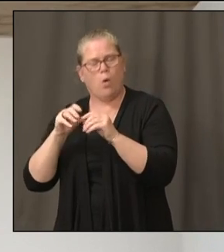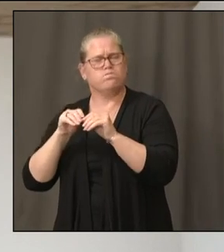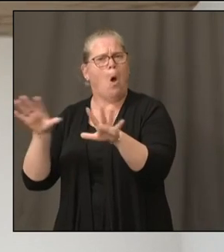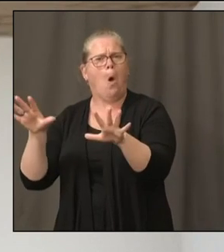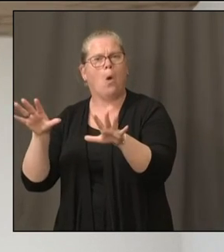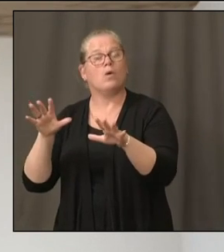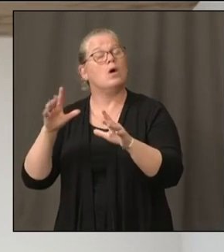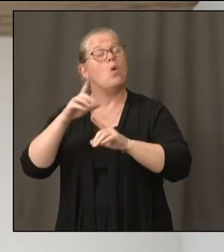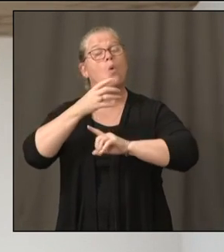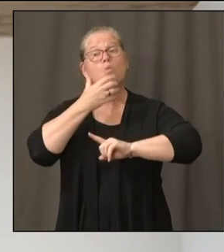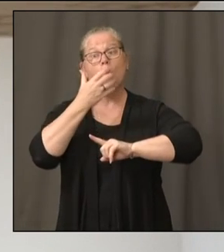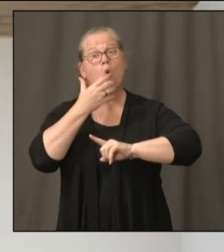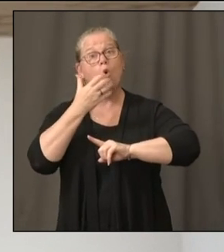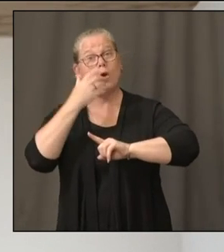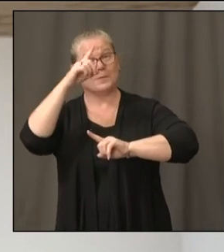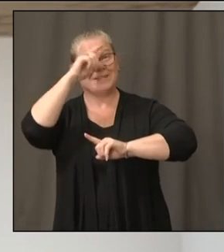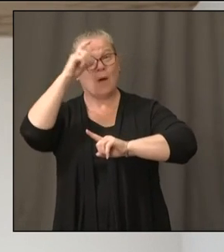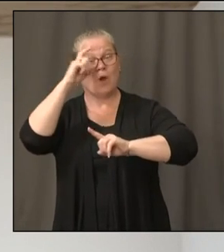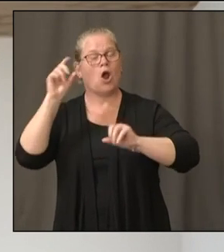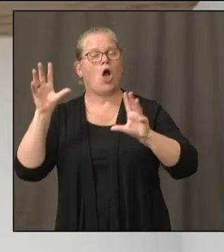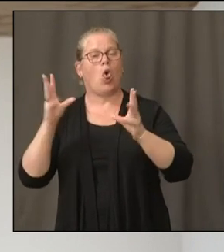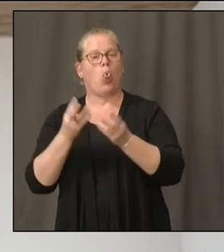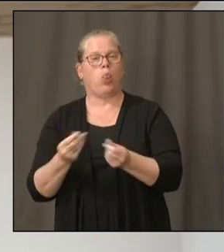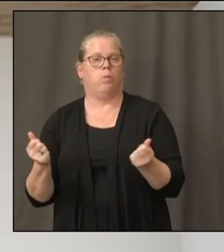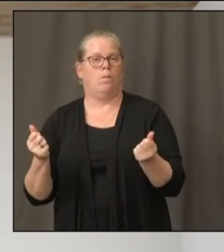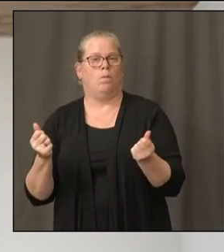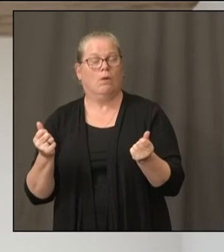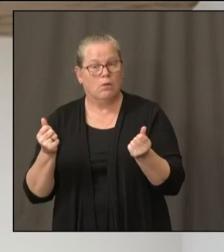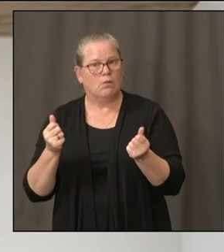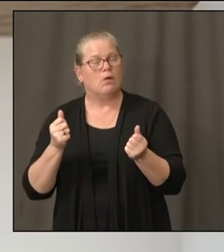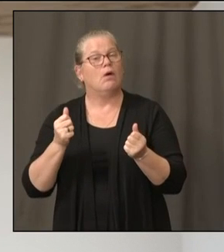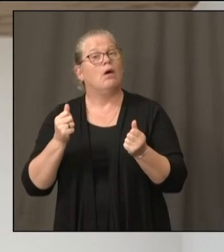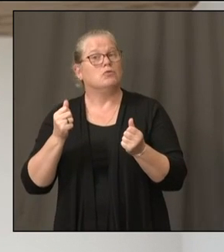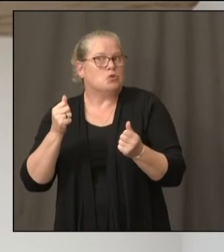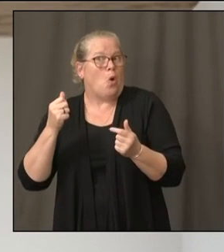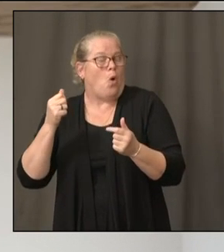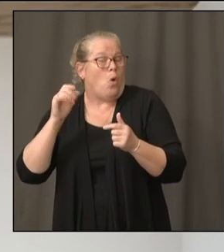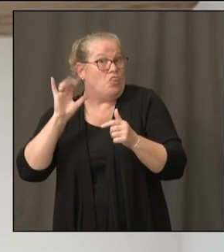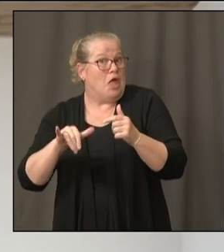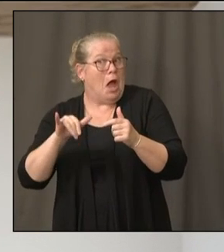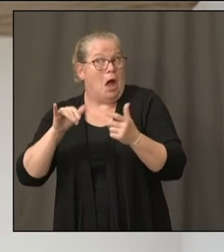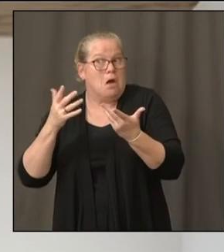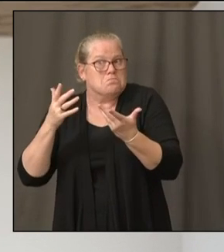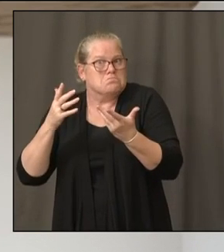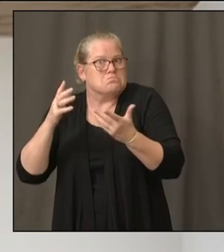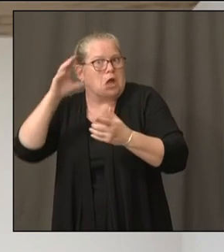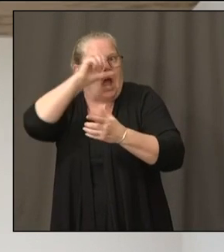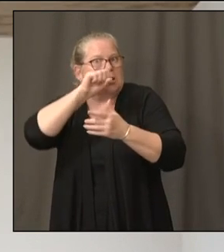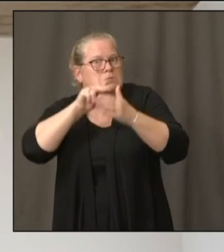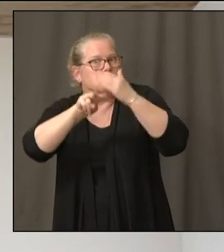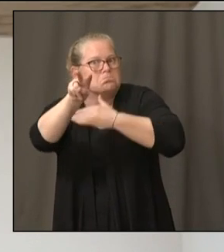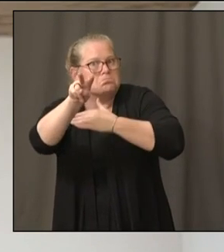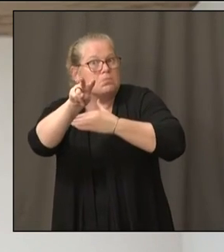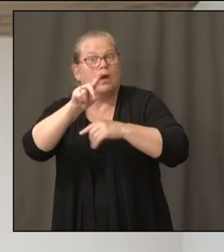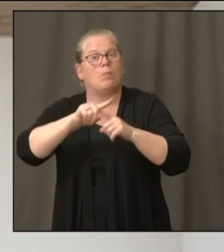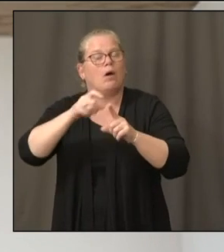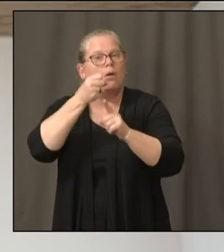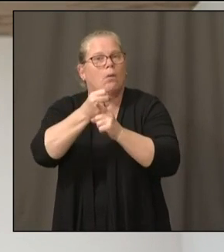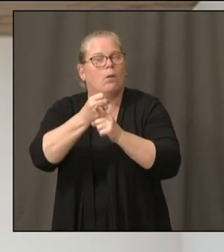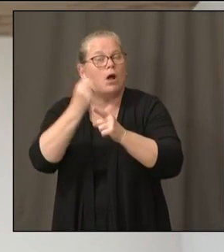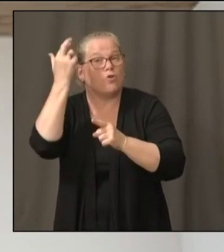This virus is not influenza. And we're seeing levels of transmission, which are higher than what we